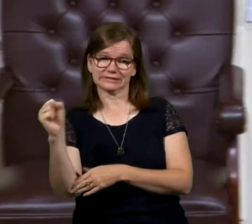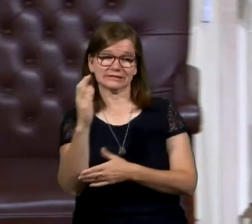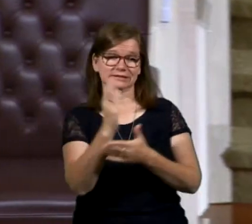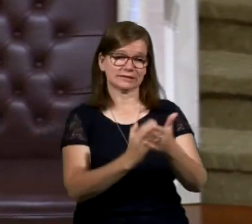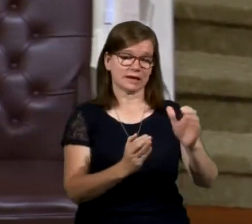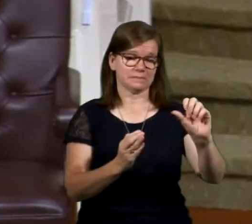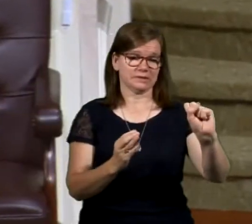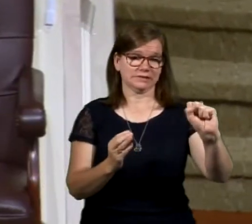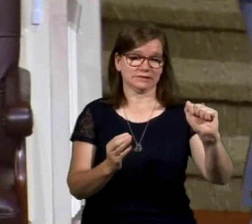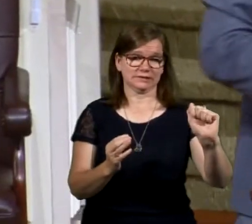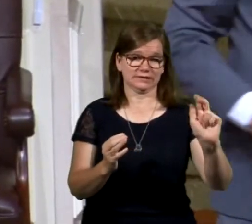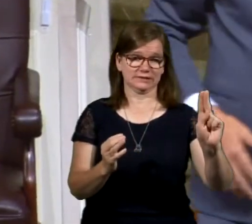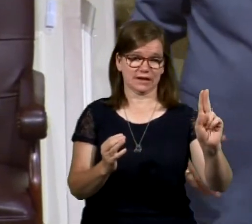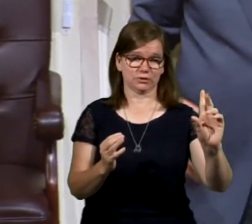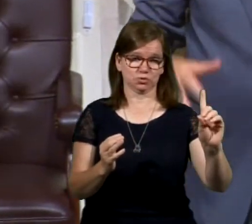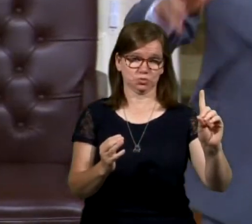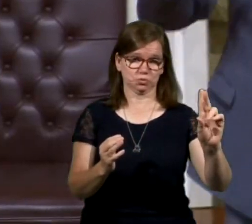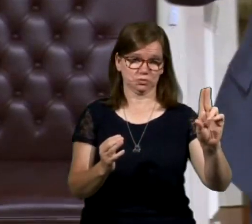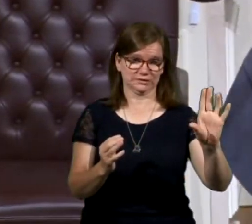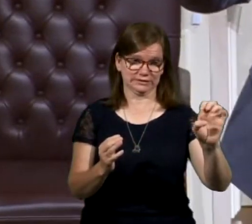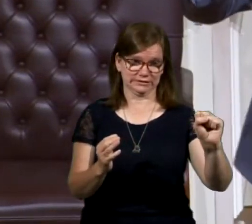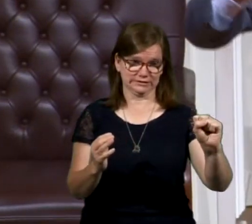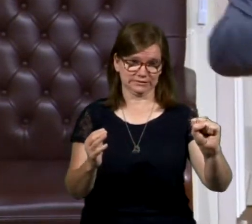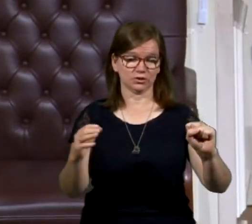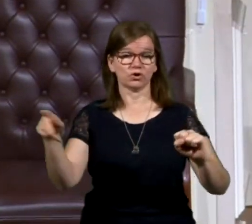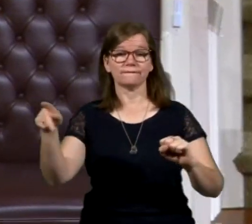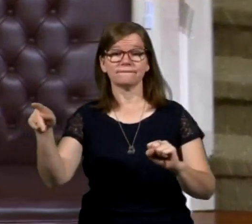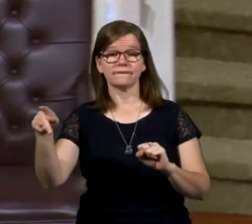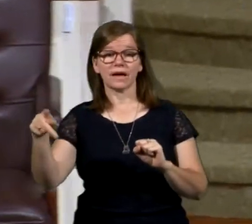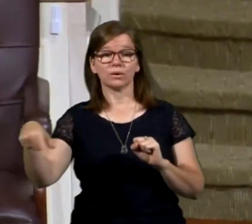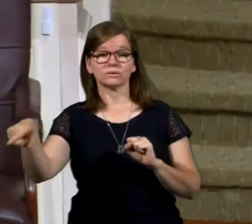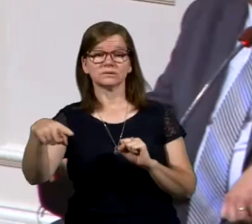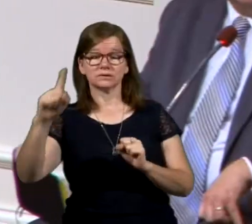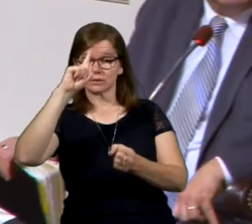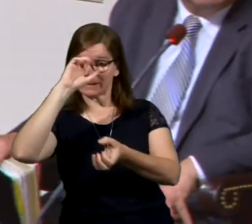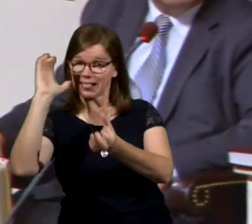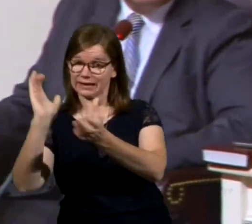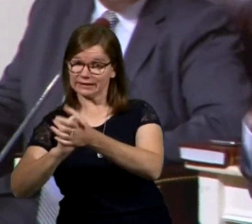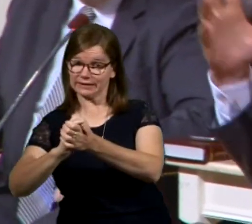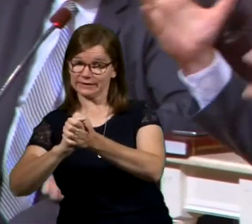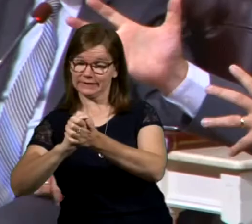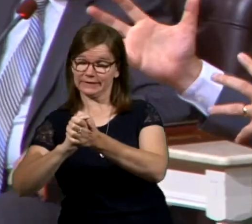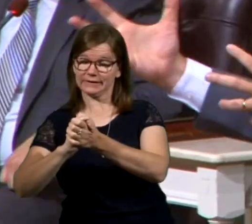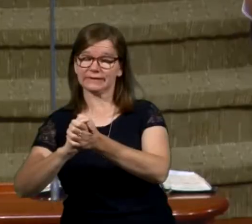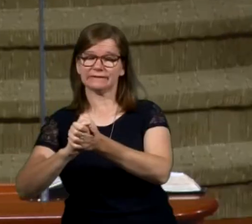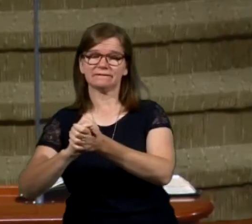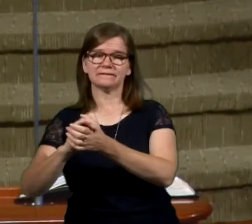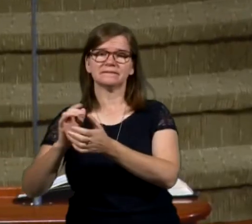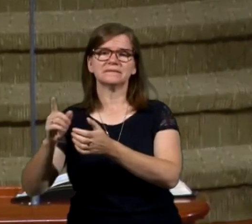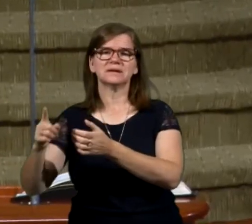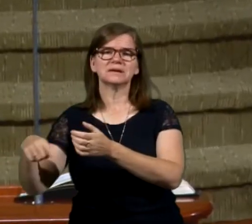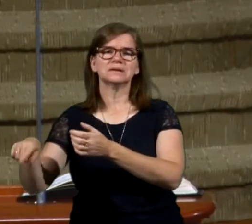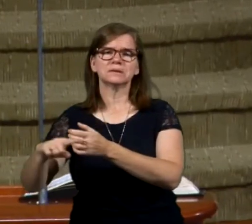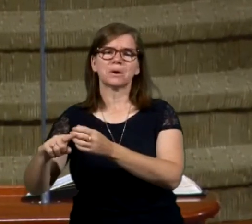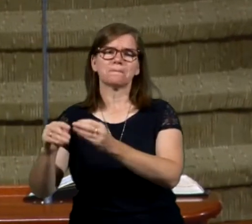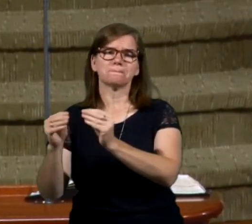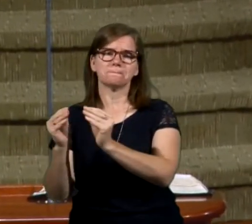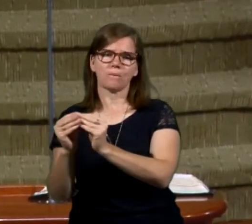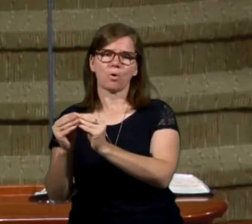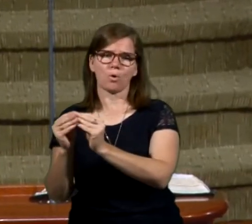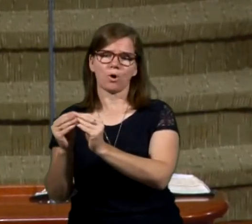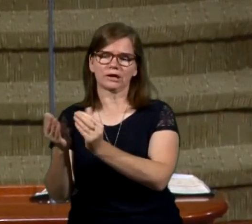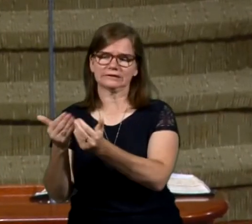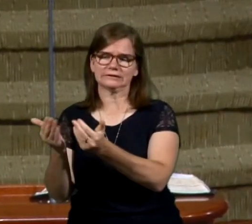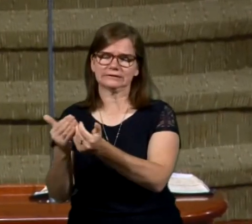Sadducees. And the Pharisees believed they were easier to come to know Christ because they